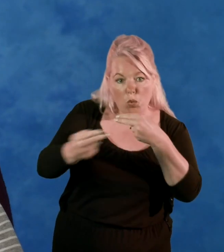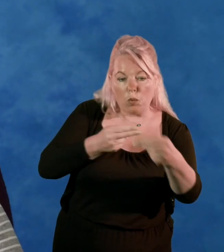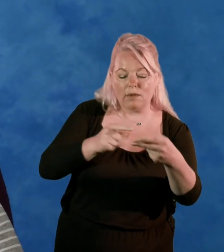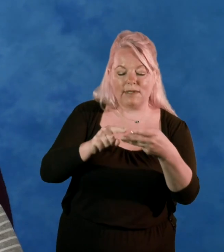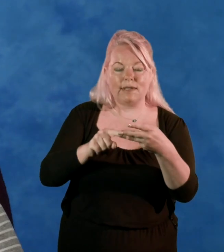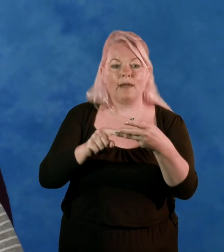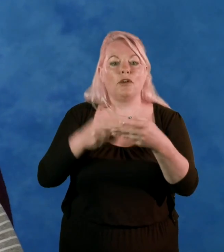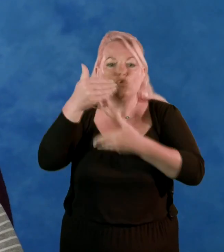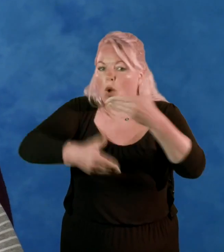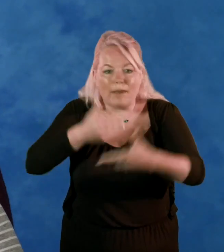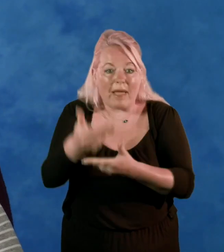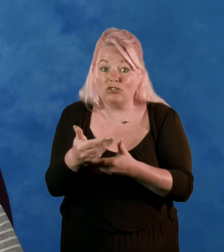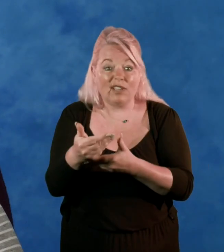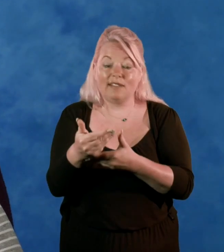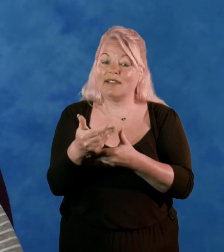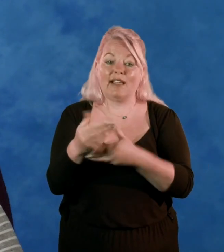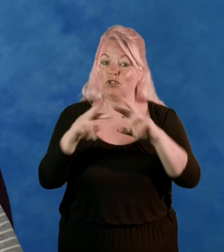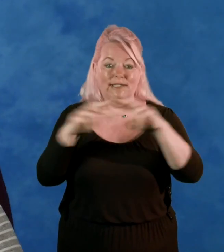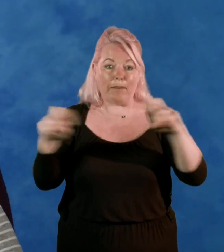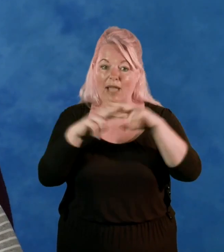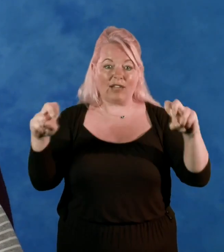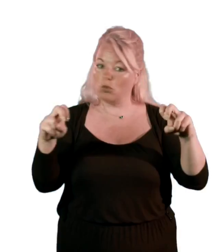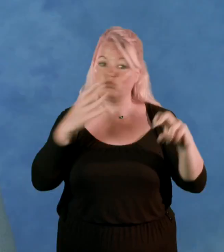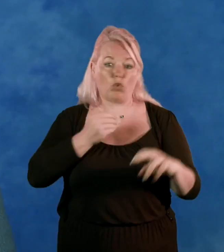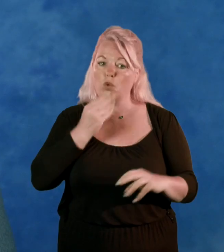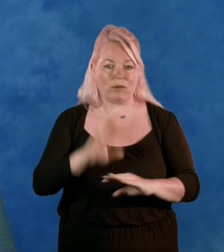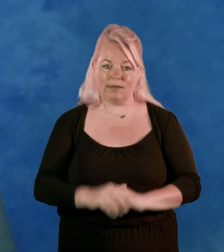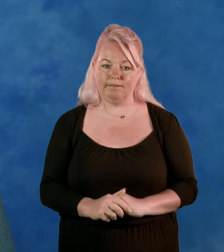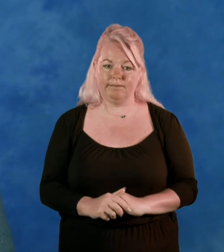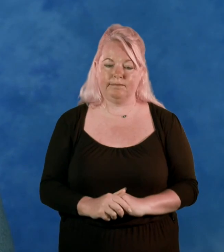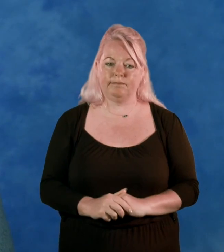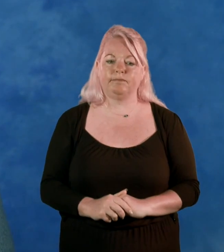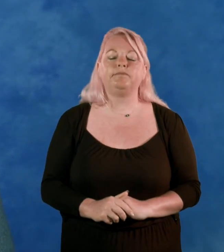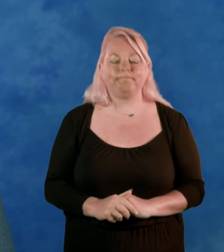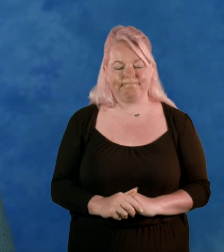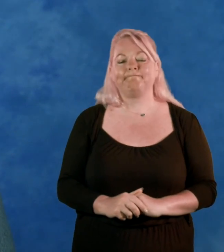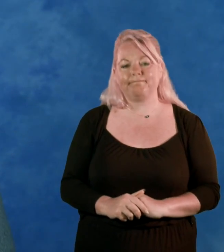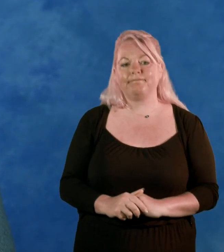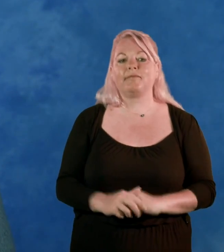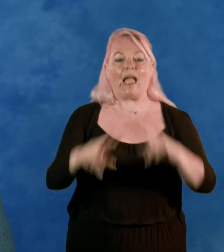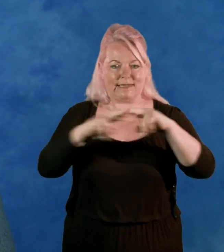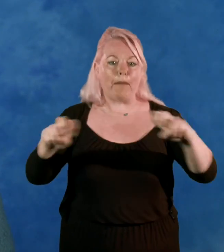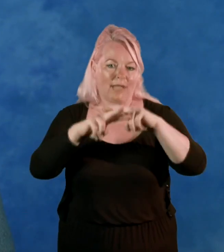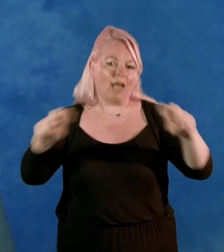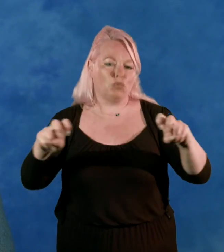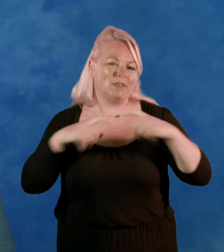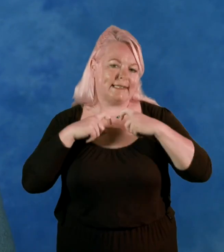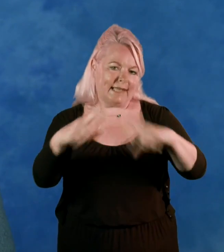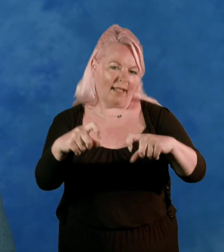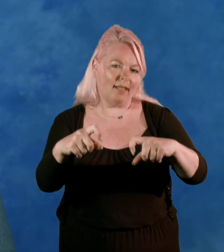documentaries, I can turn the subtitles off. I still use the subtitles